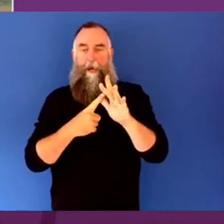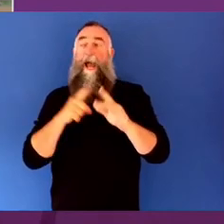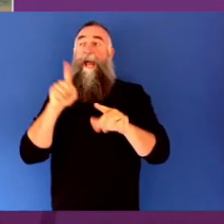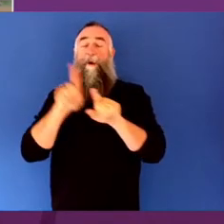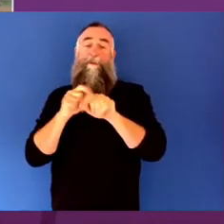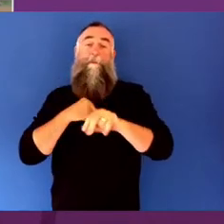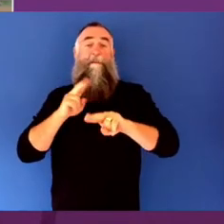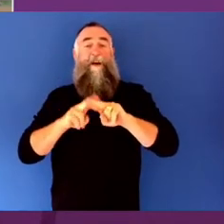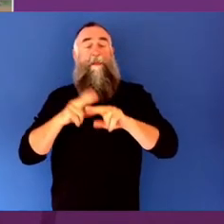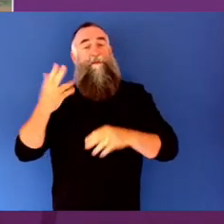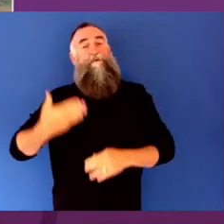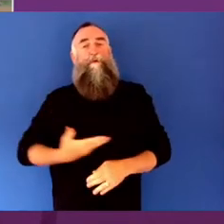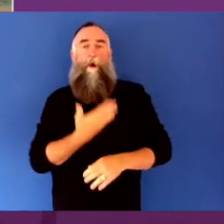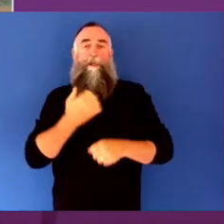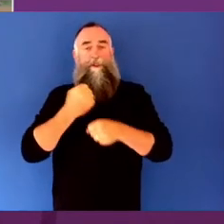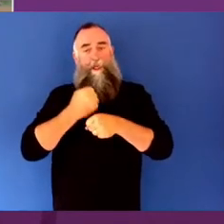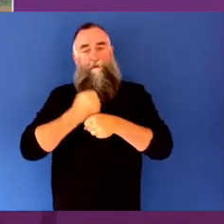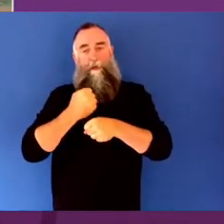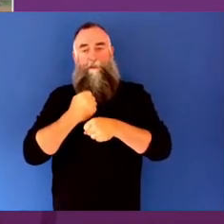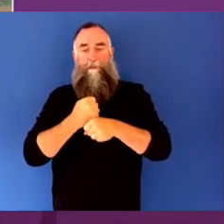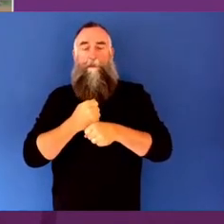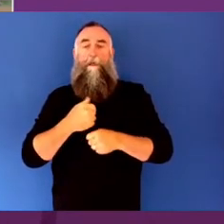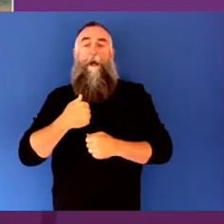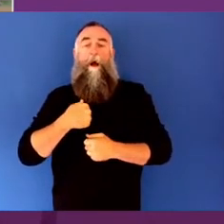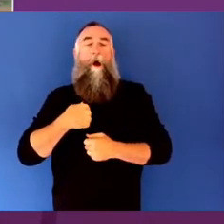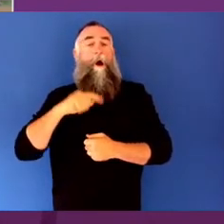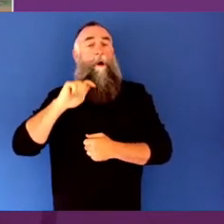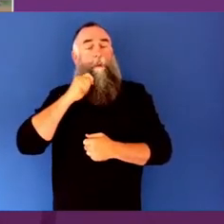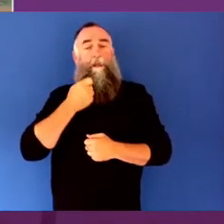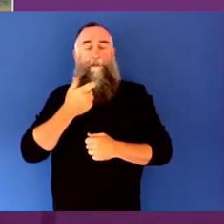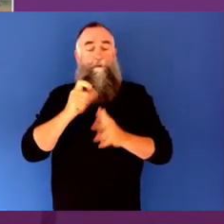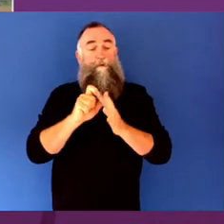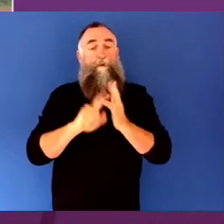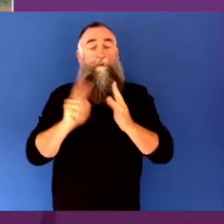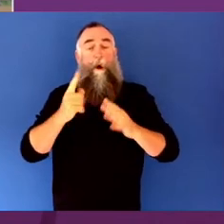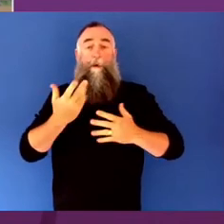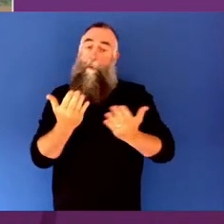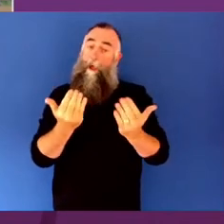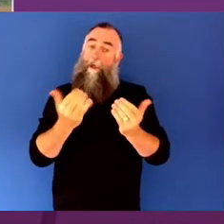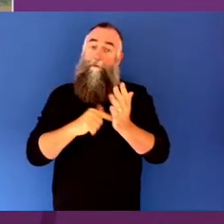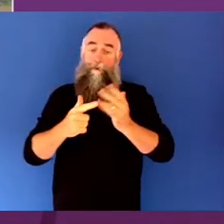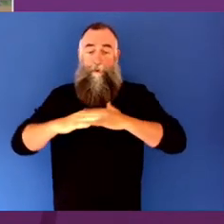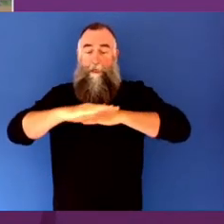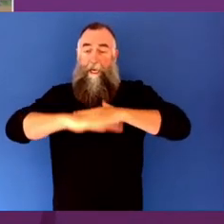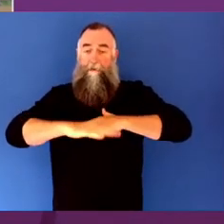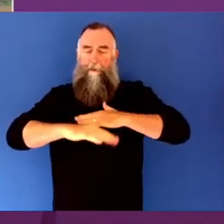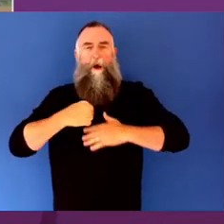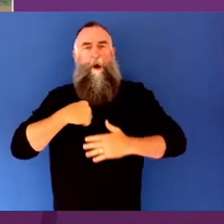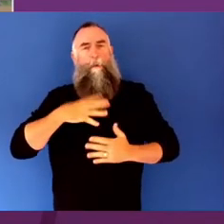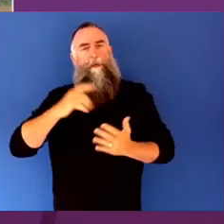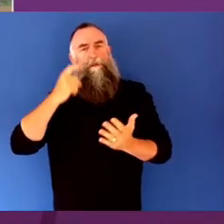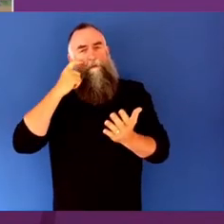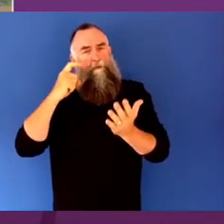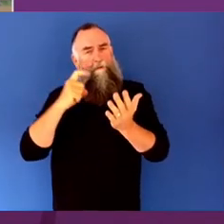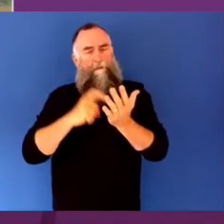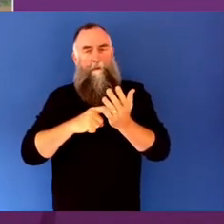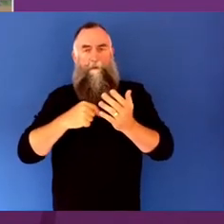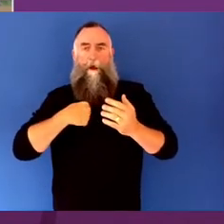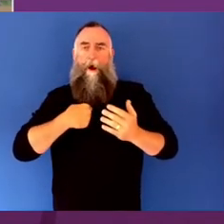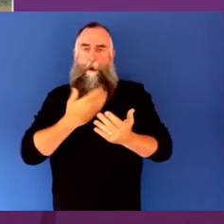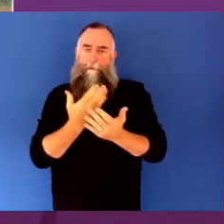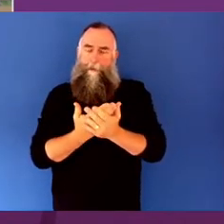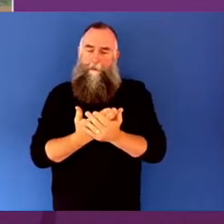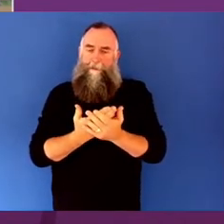One of those things about doing work in the Country, we also need to acknowledge this land, I'm here in Maryville on Gadigal land